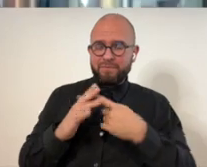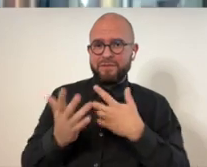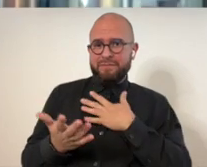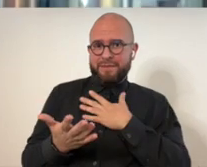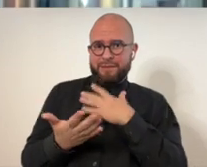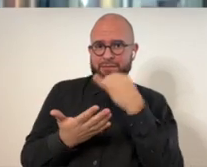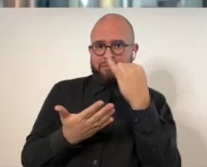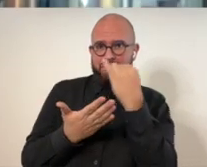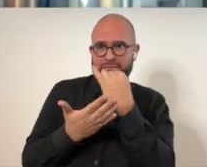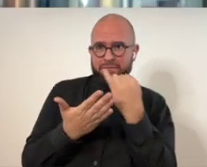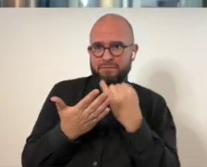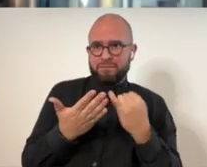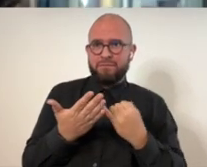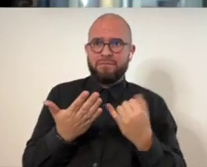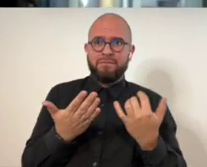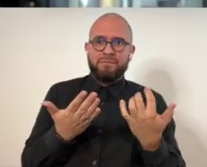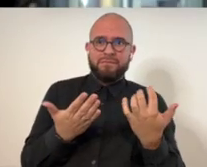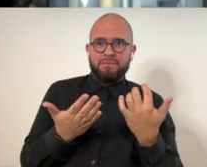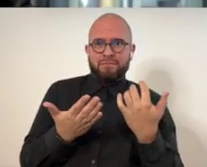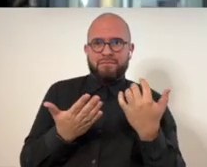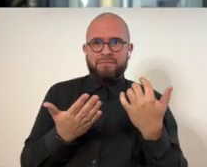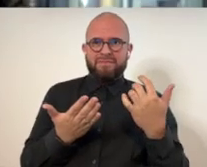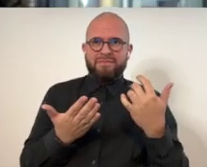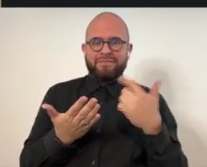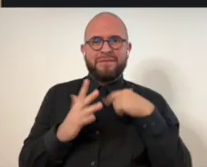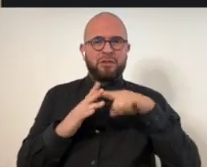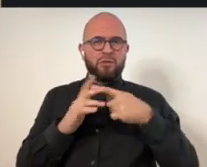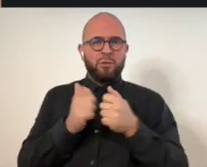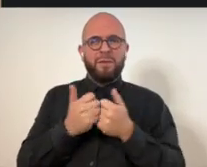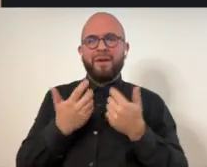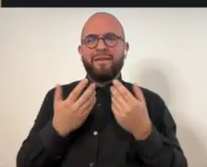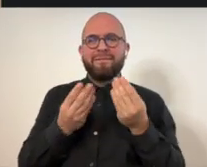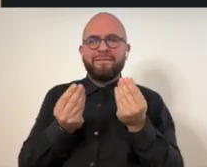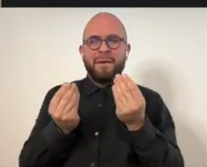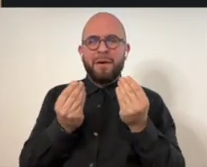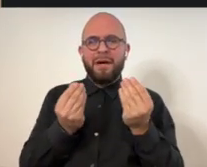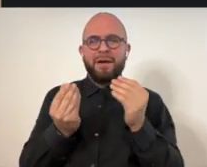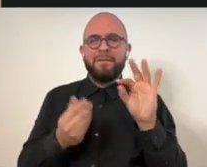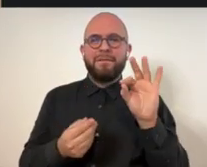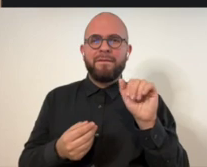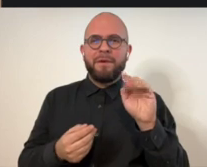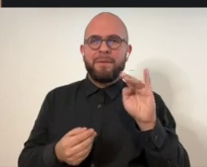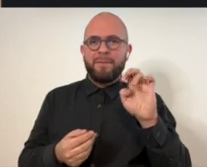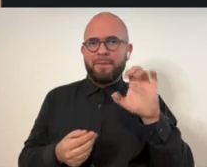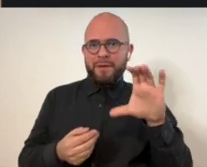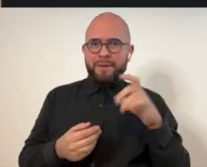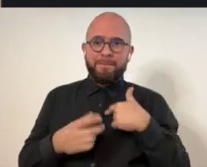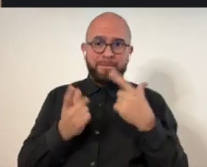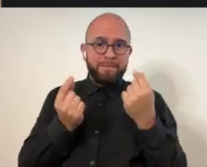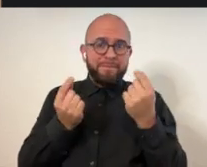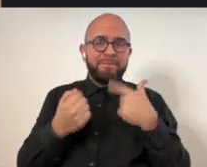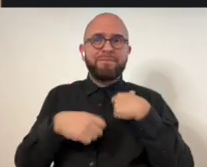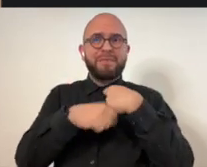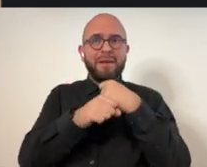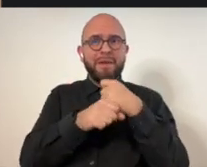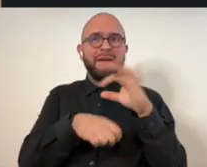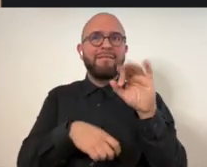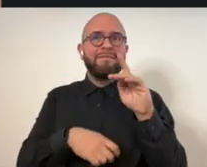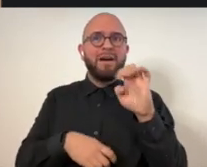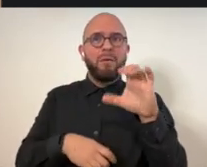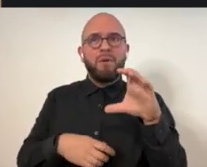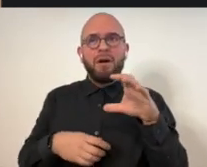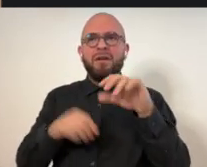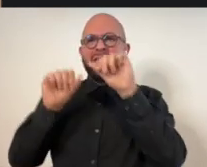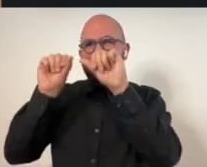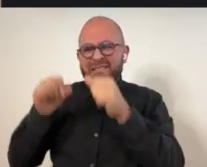Well, thank you. Because I, when I started doing artwork, I started, um, fabric